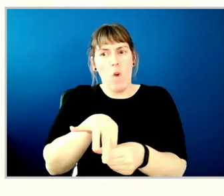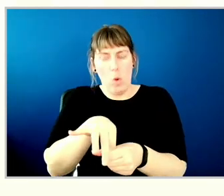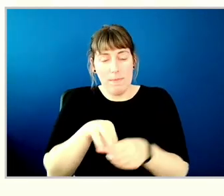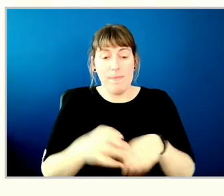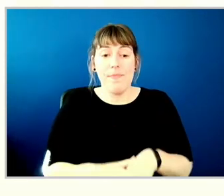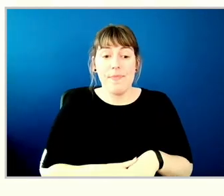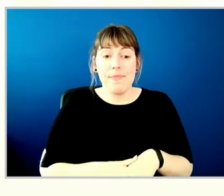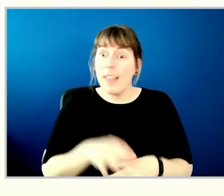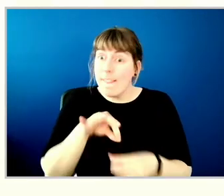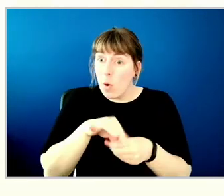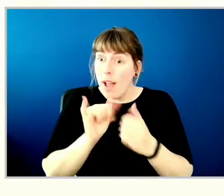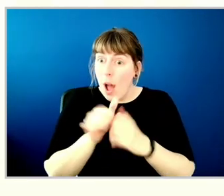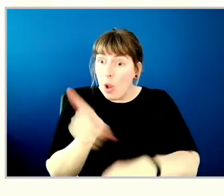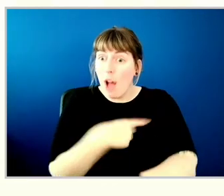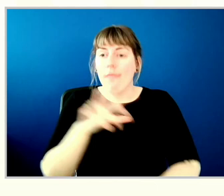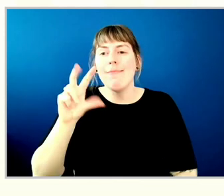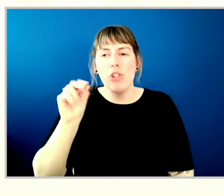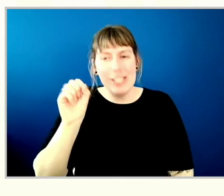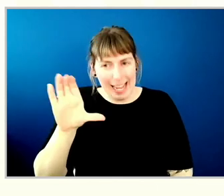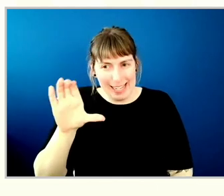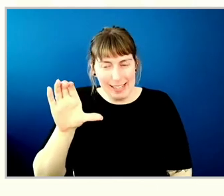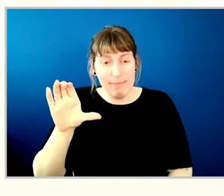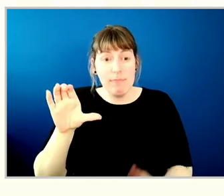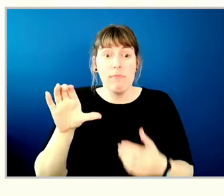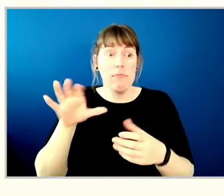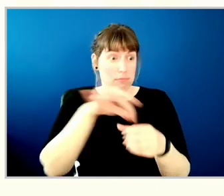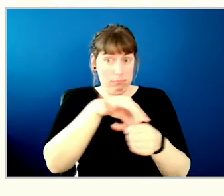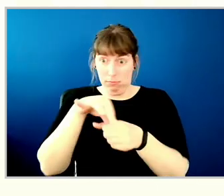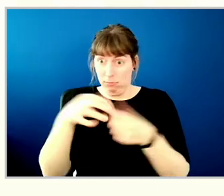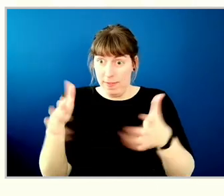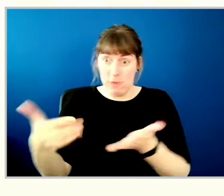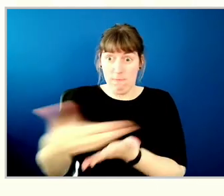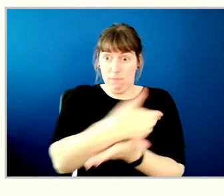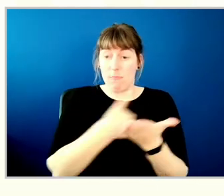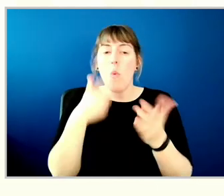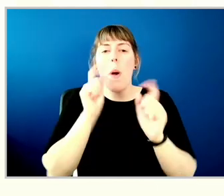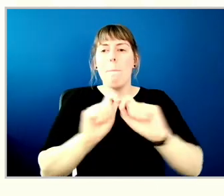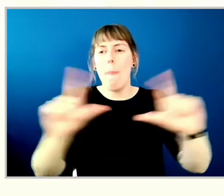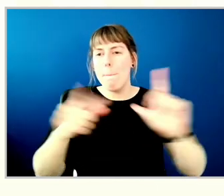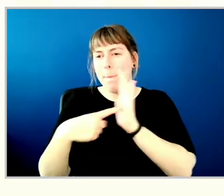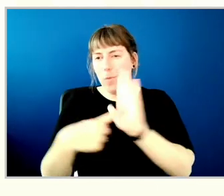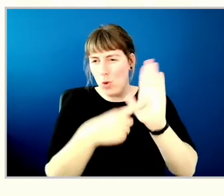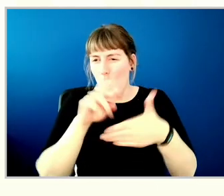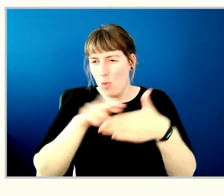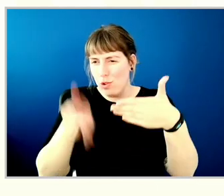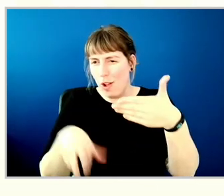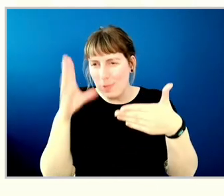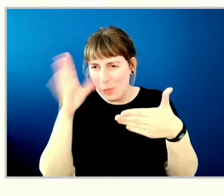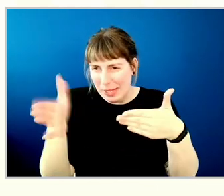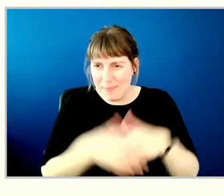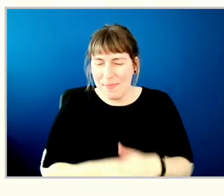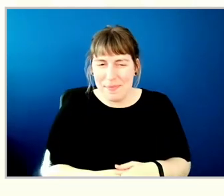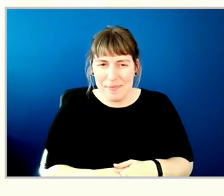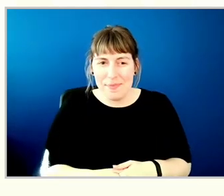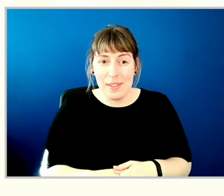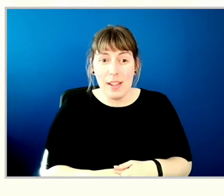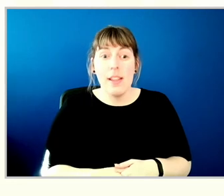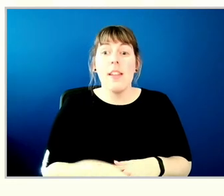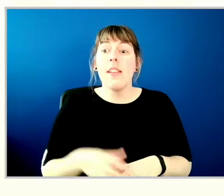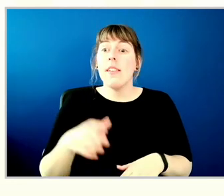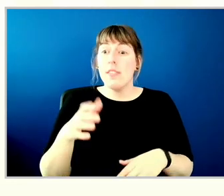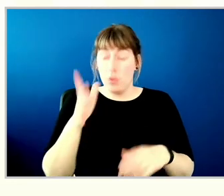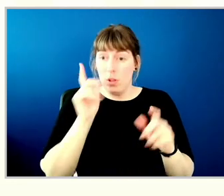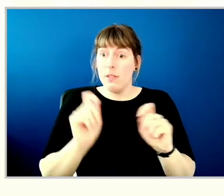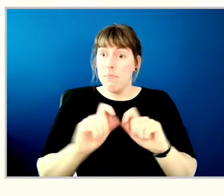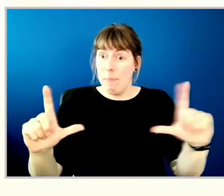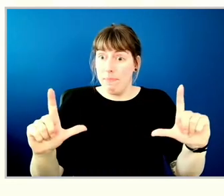30 seconds to vote, and once the votes are tabulated, they will be displayed on the screen. Please put your vote in when prompted to do